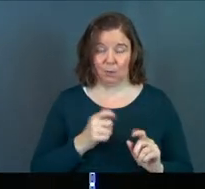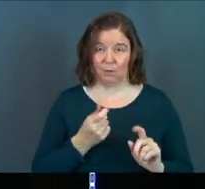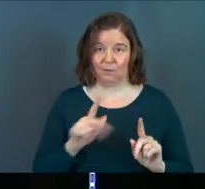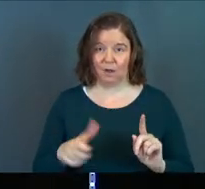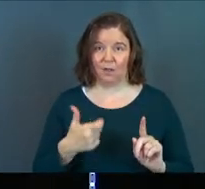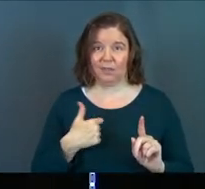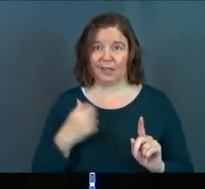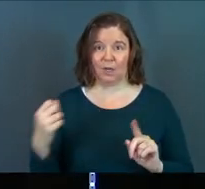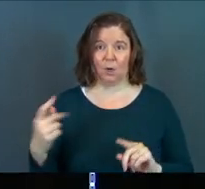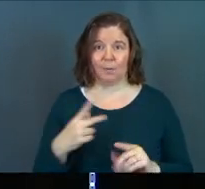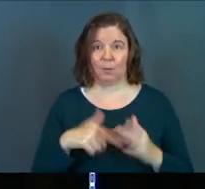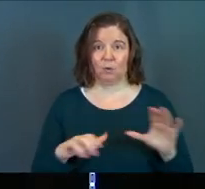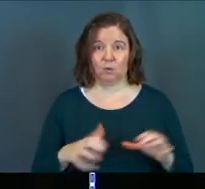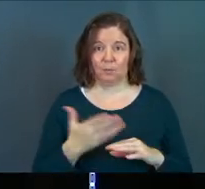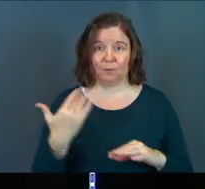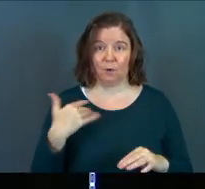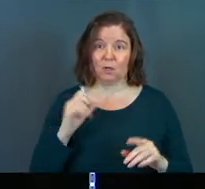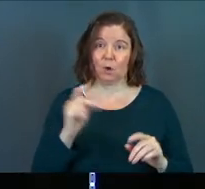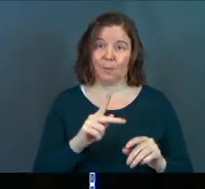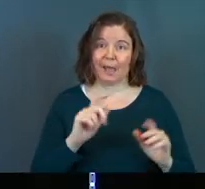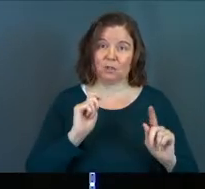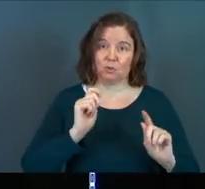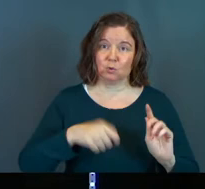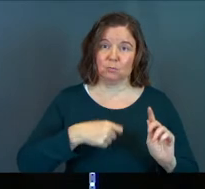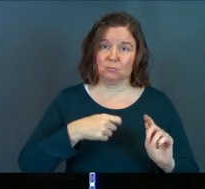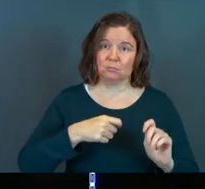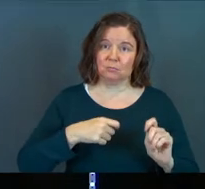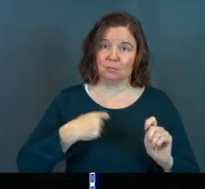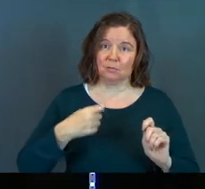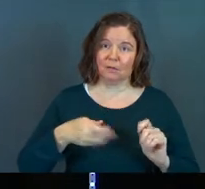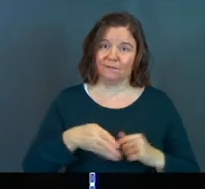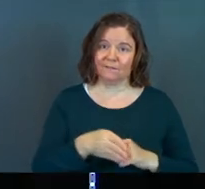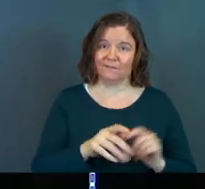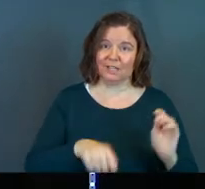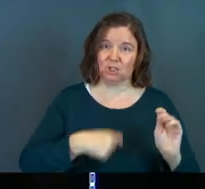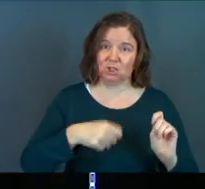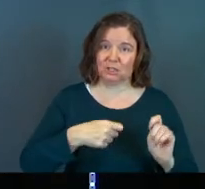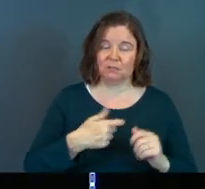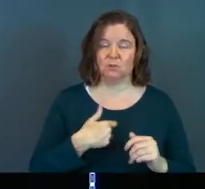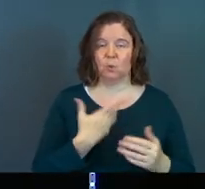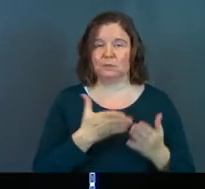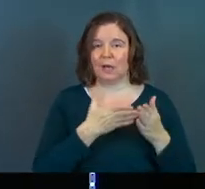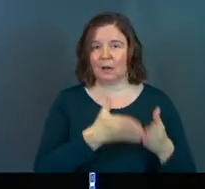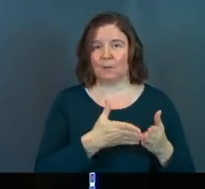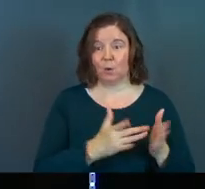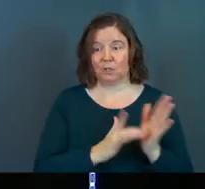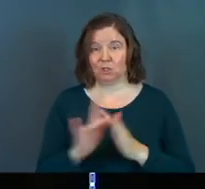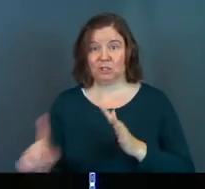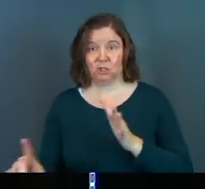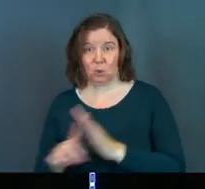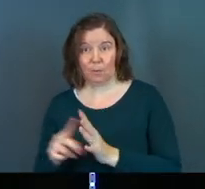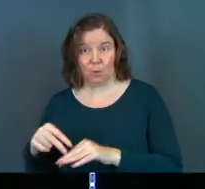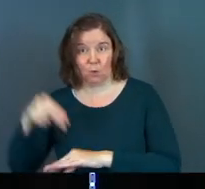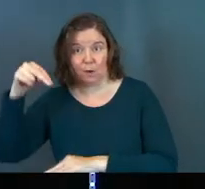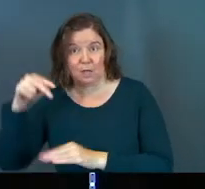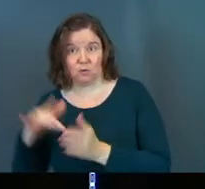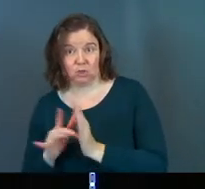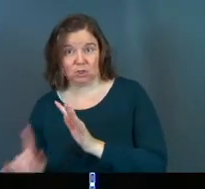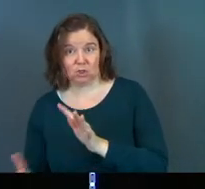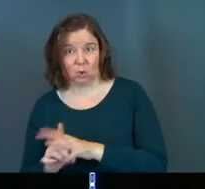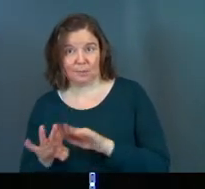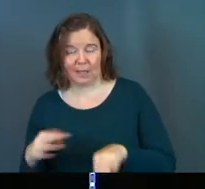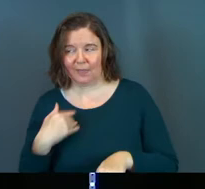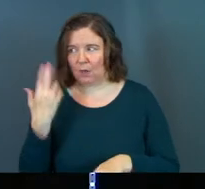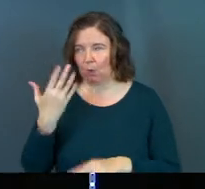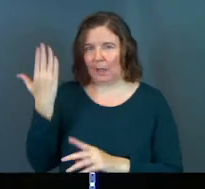with a few others, they kind of just go back to what they were doing before. So Peter goes back to fishing and he's out on a boat and Jesus shows up, resurrected Jesus shows up on the shore.